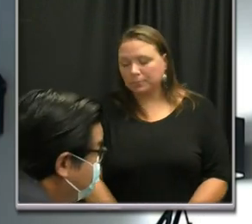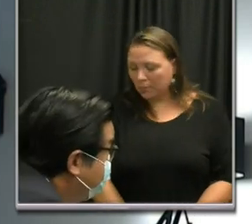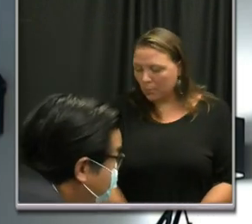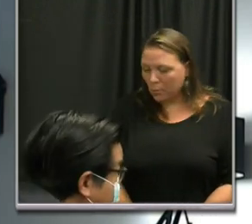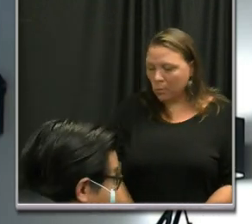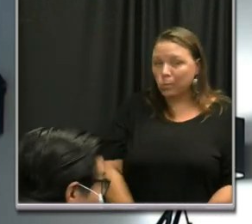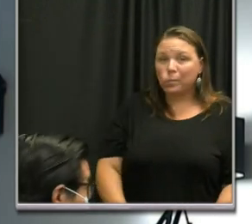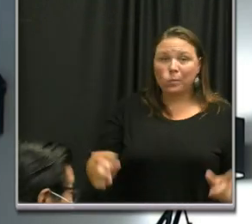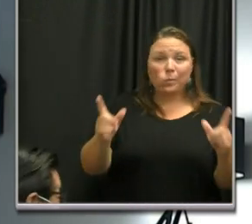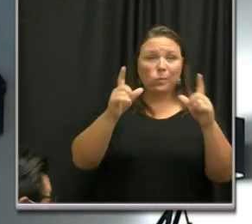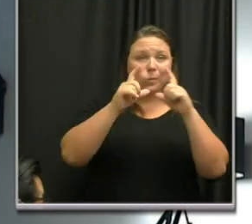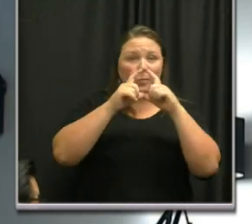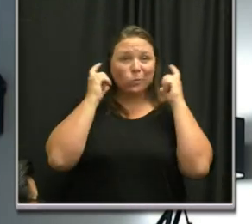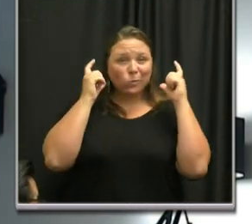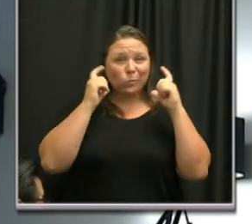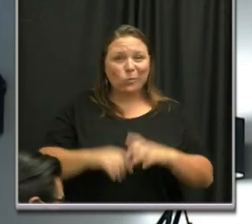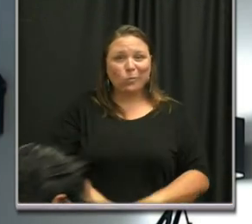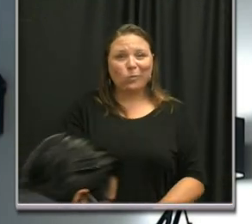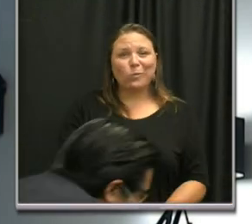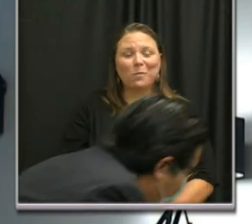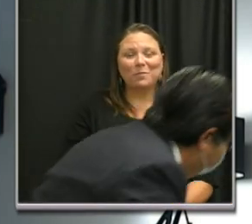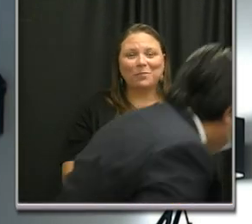Wear the mask.